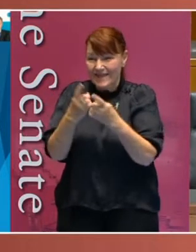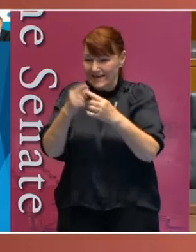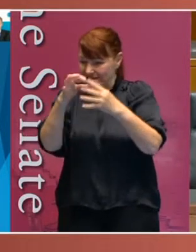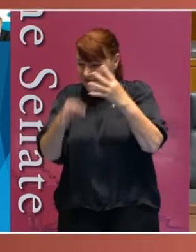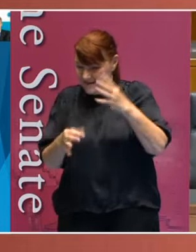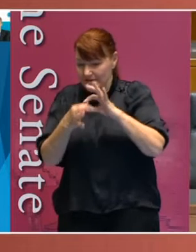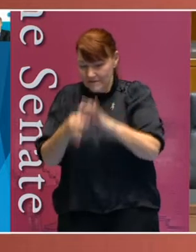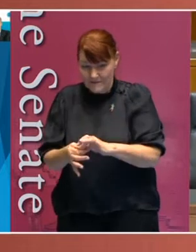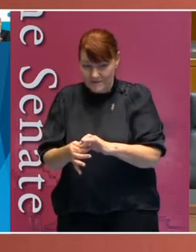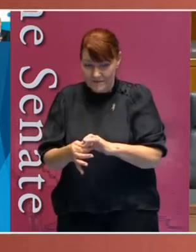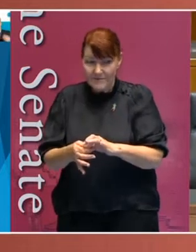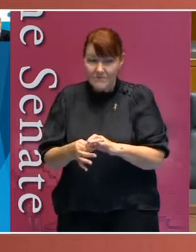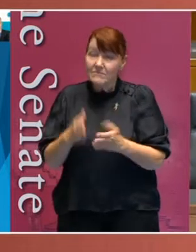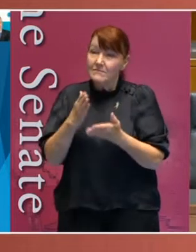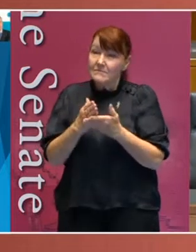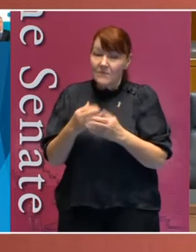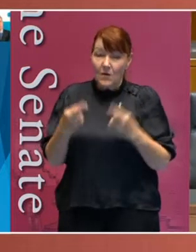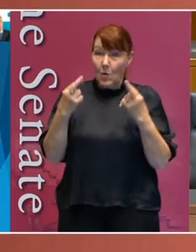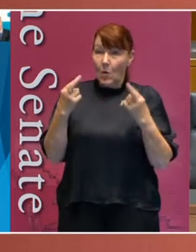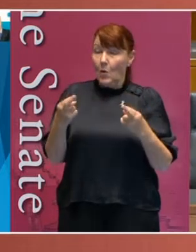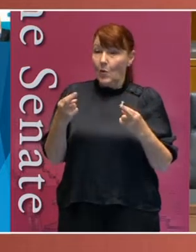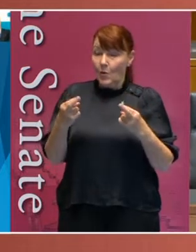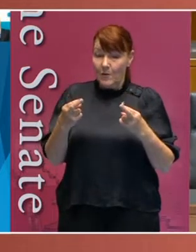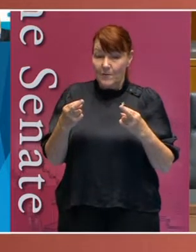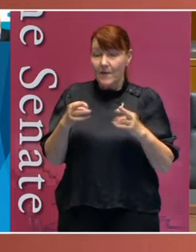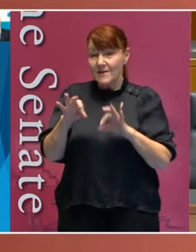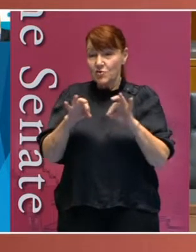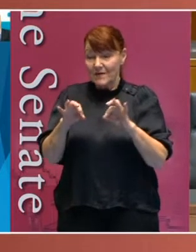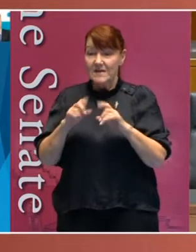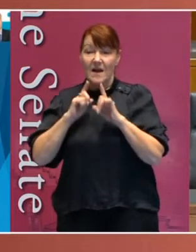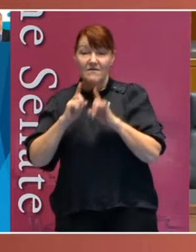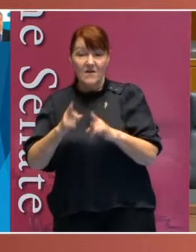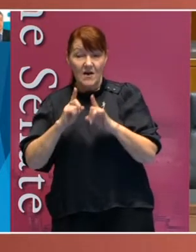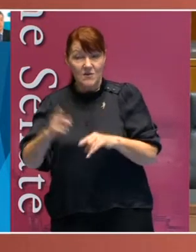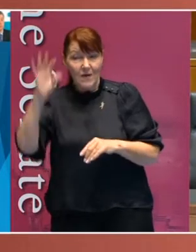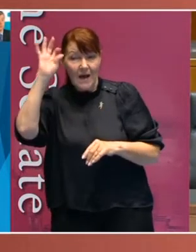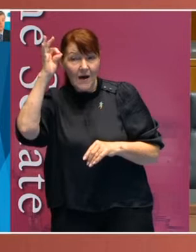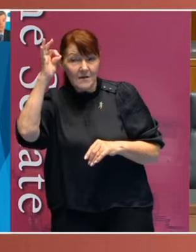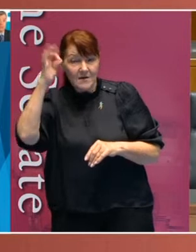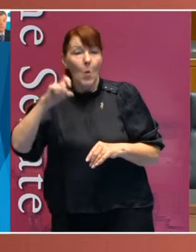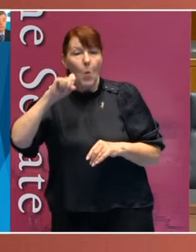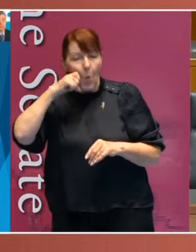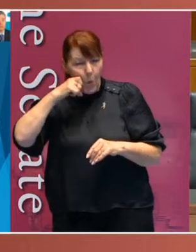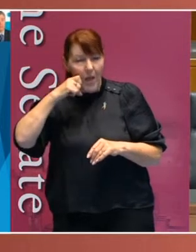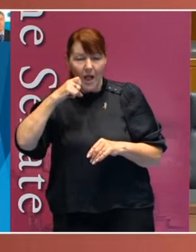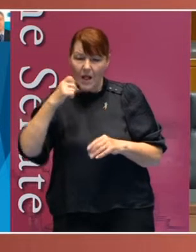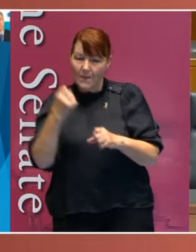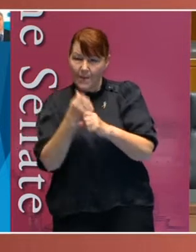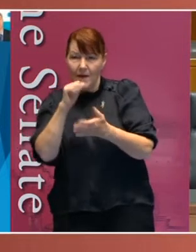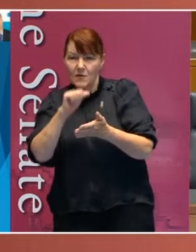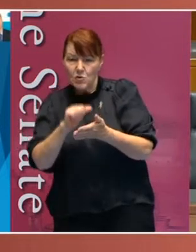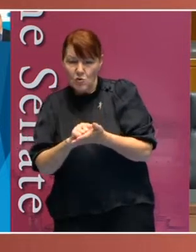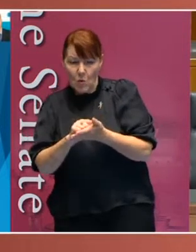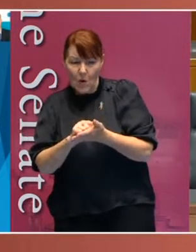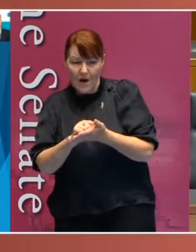It is hoped that the strategy's advisory council will seek to ensure that good disability policy